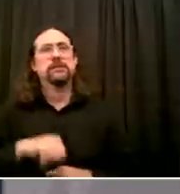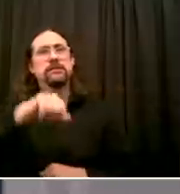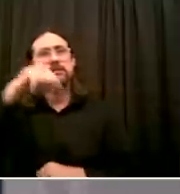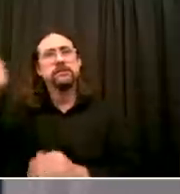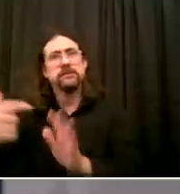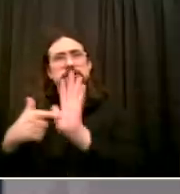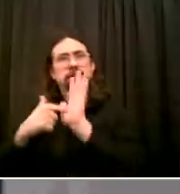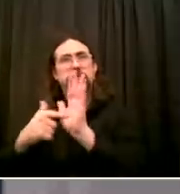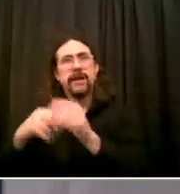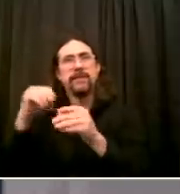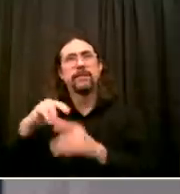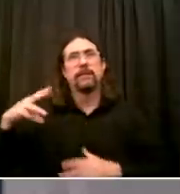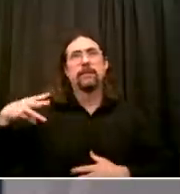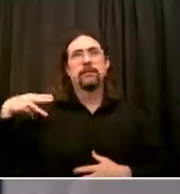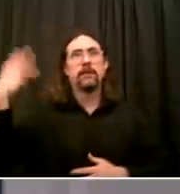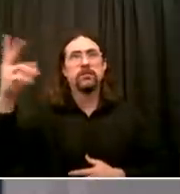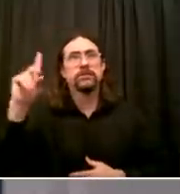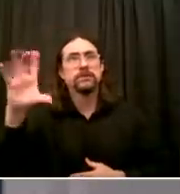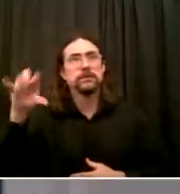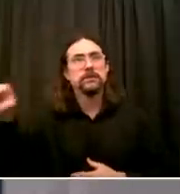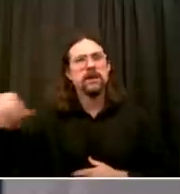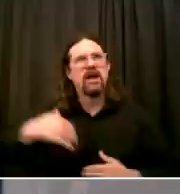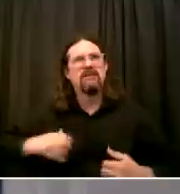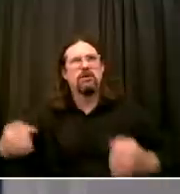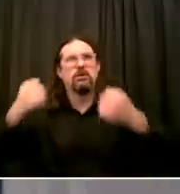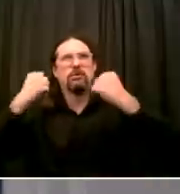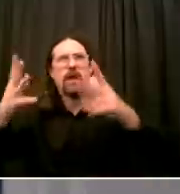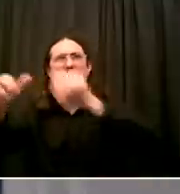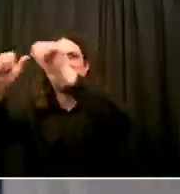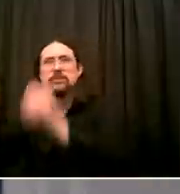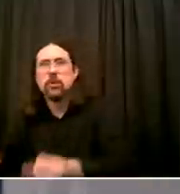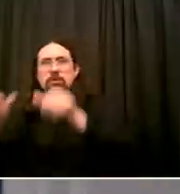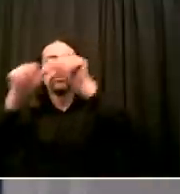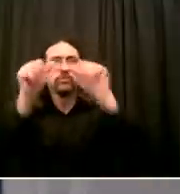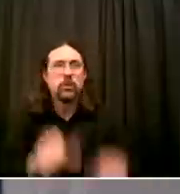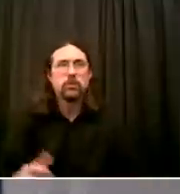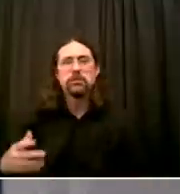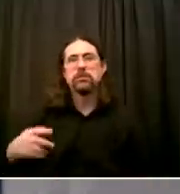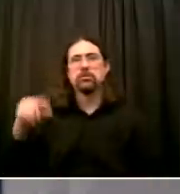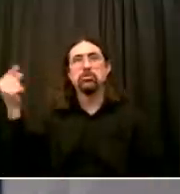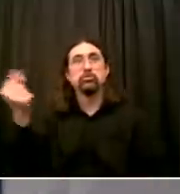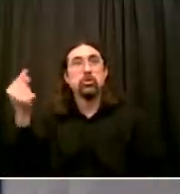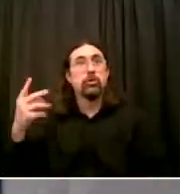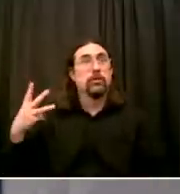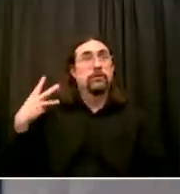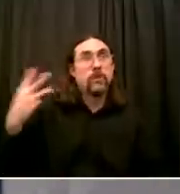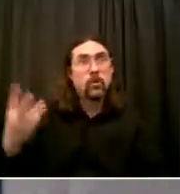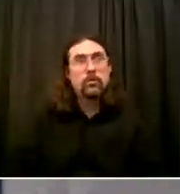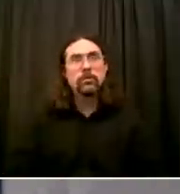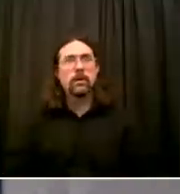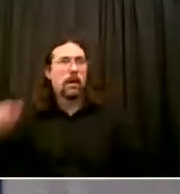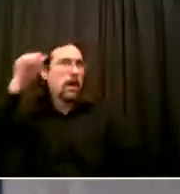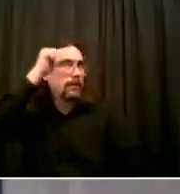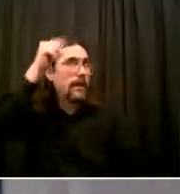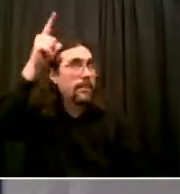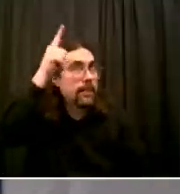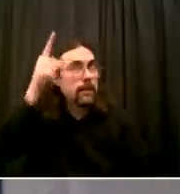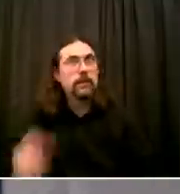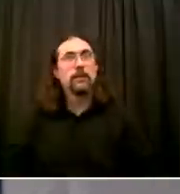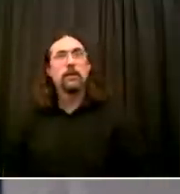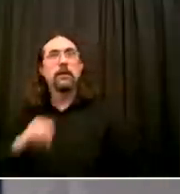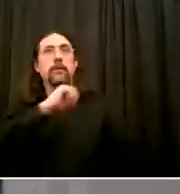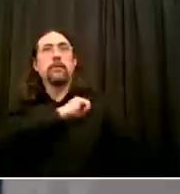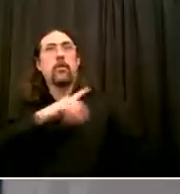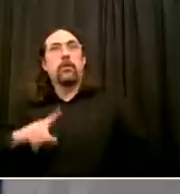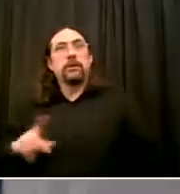Guess what? Martin Luther King wasn't perfect And we are not perfect either The struggle of democracy and really what